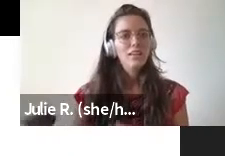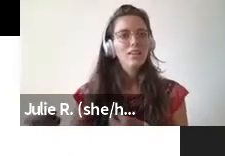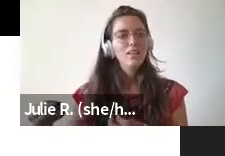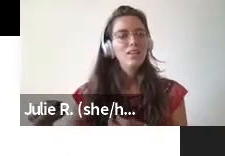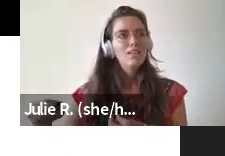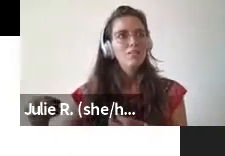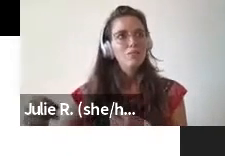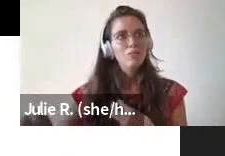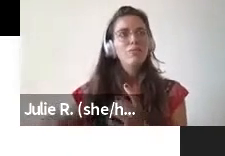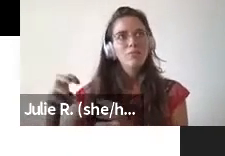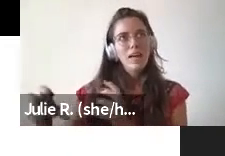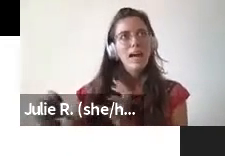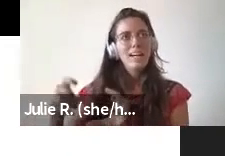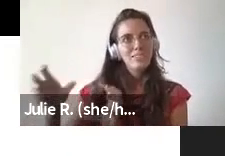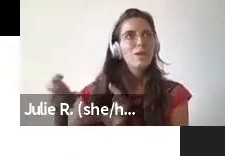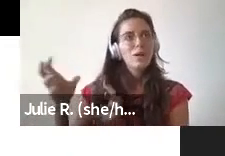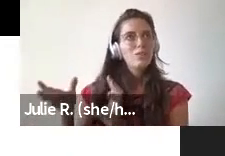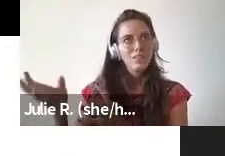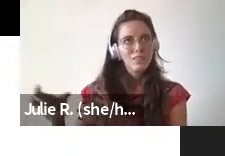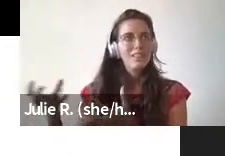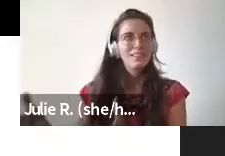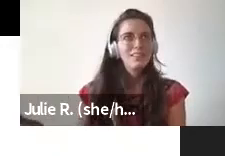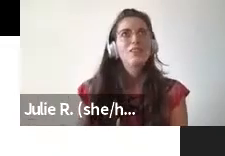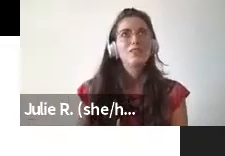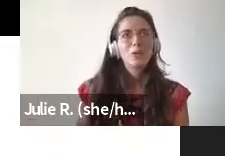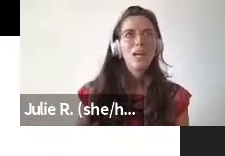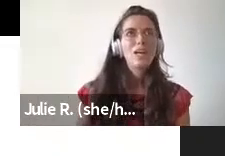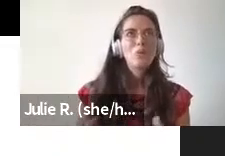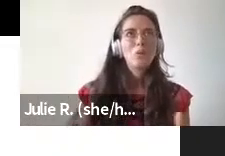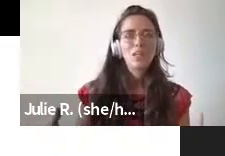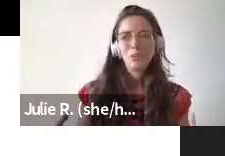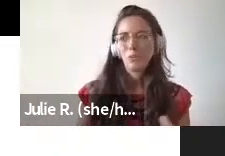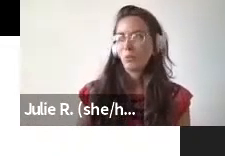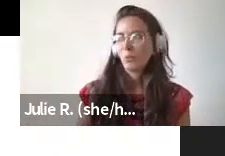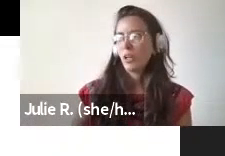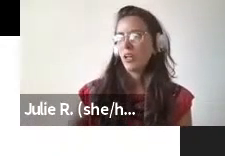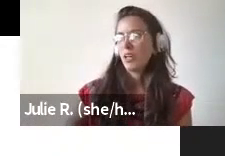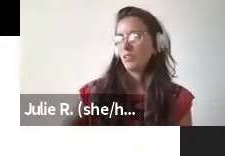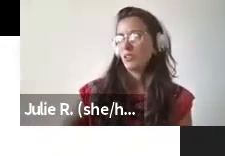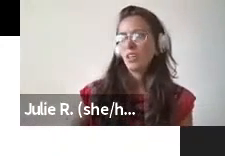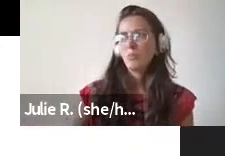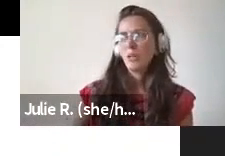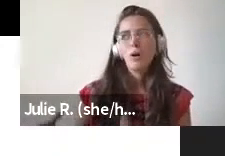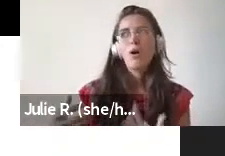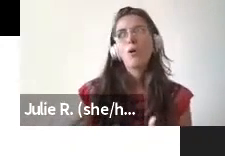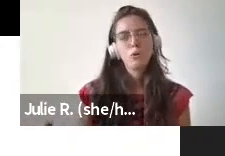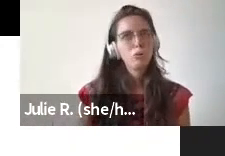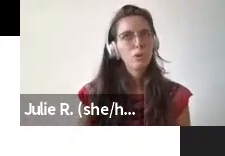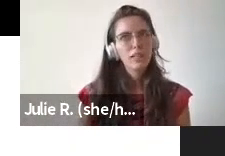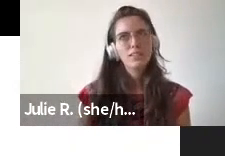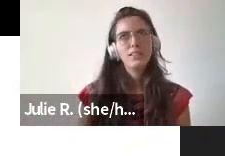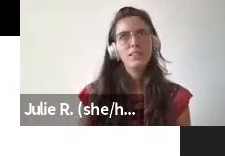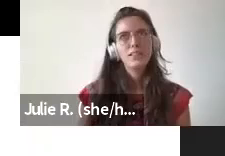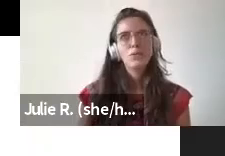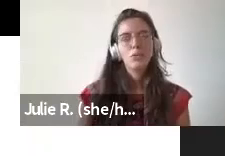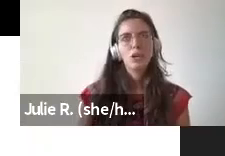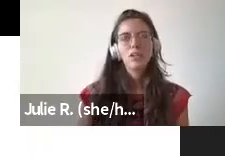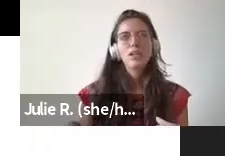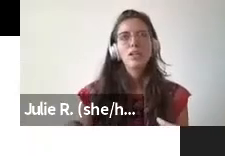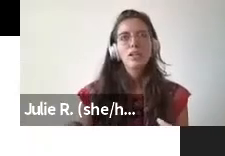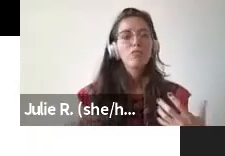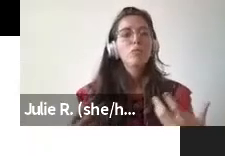and and acts around this idea of okay we we want to understand better our own